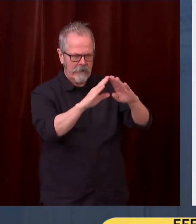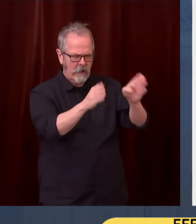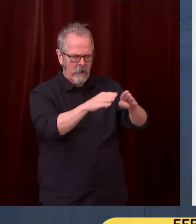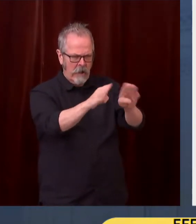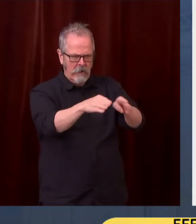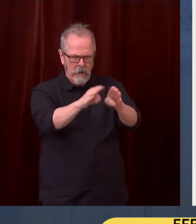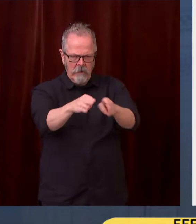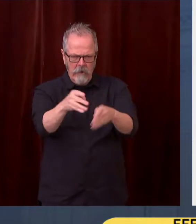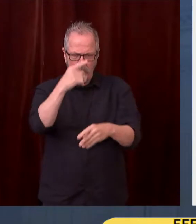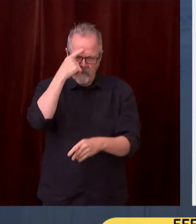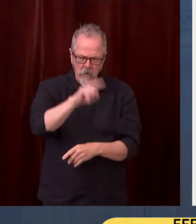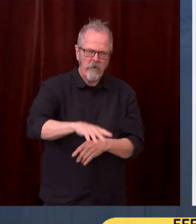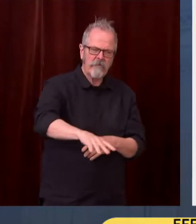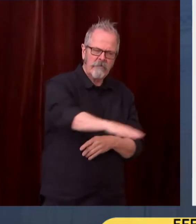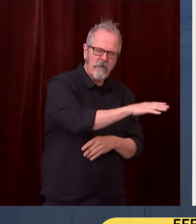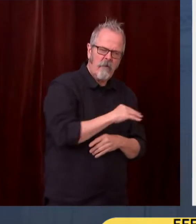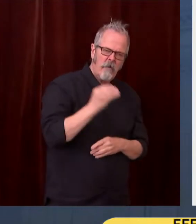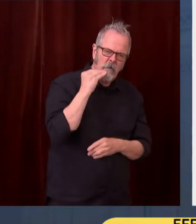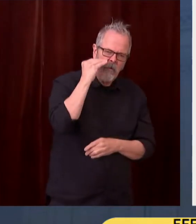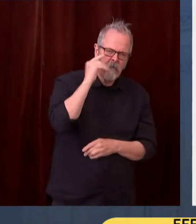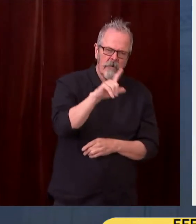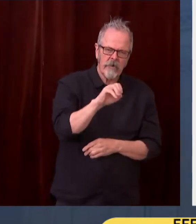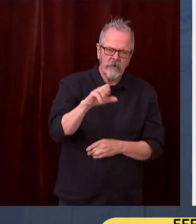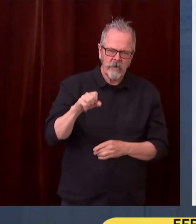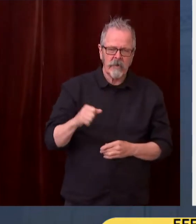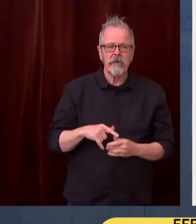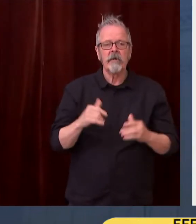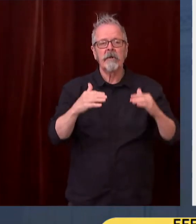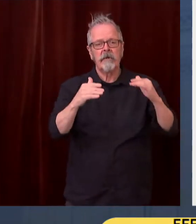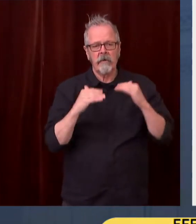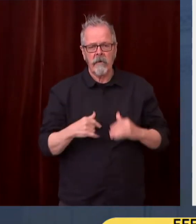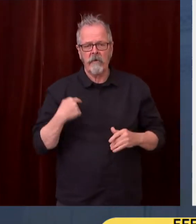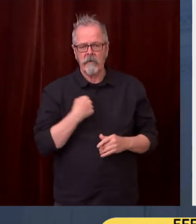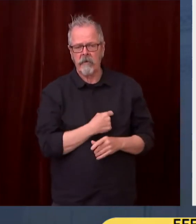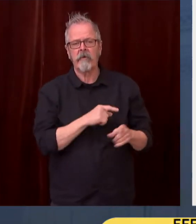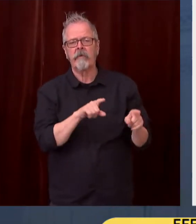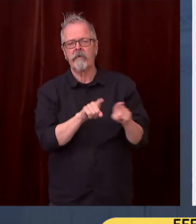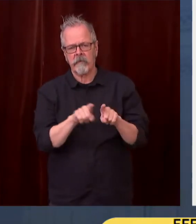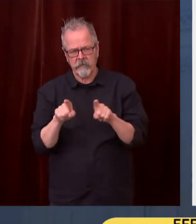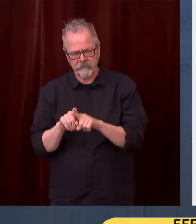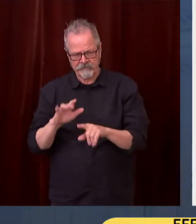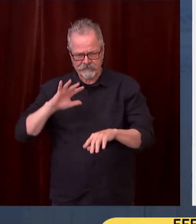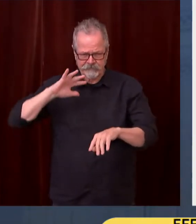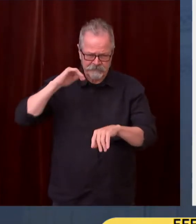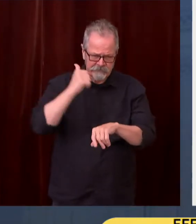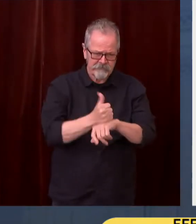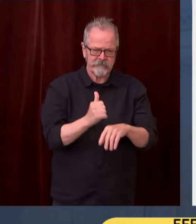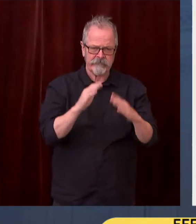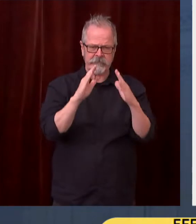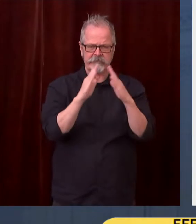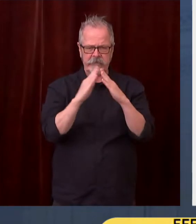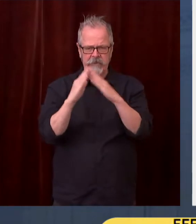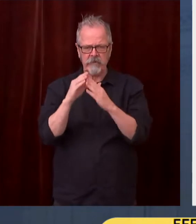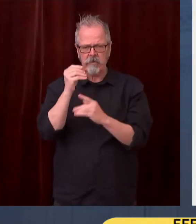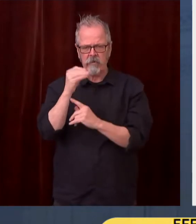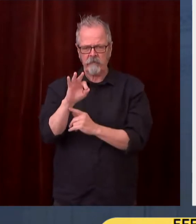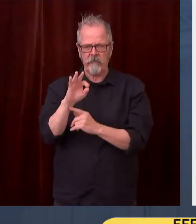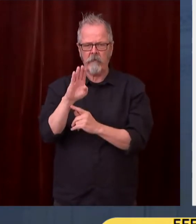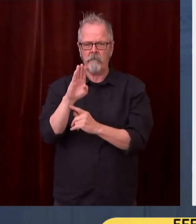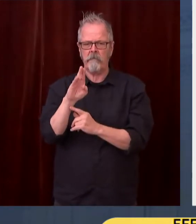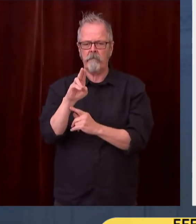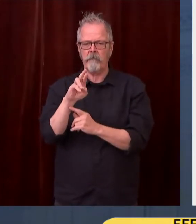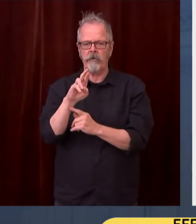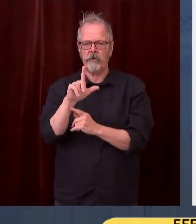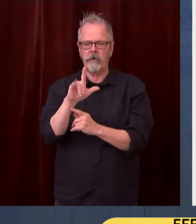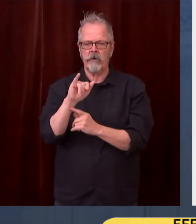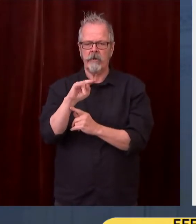which be located in the city of Burlington on city property. This project will open in the next 60 days if we can close a